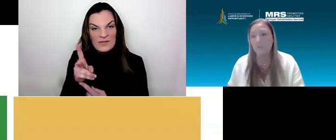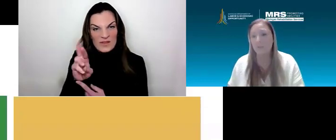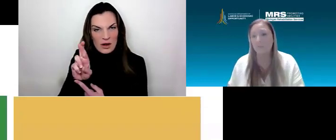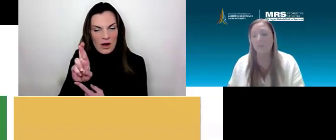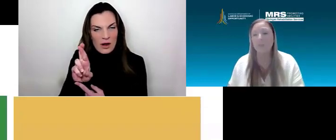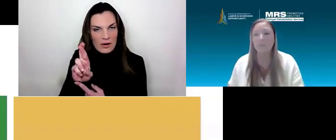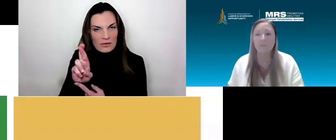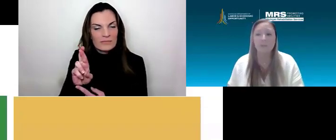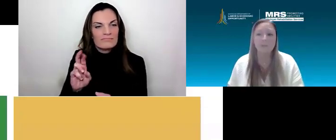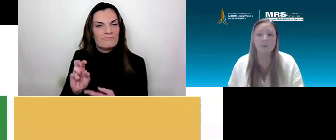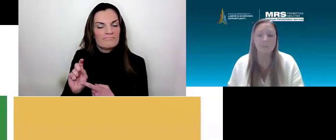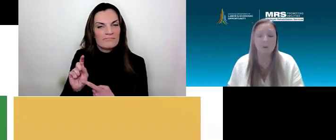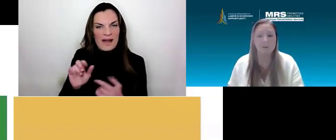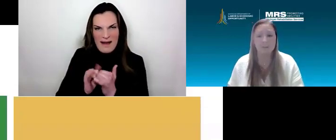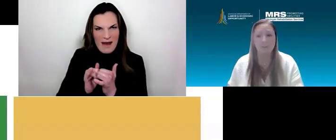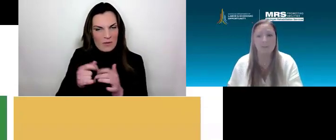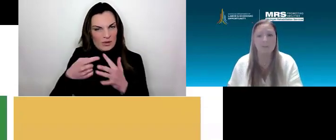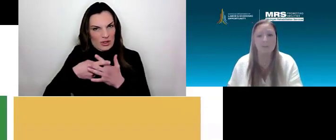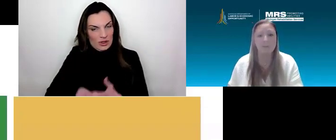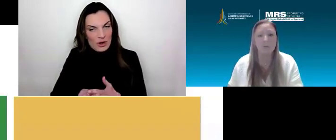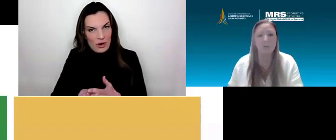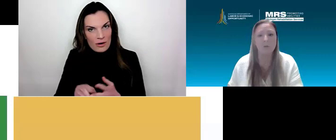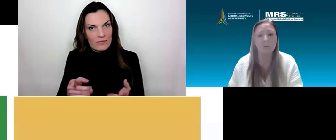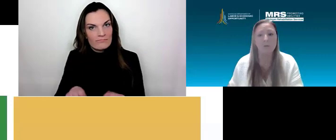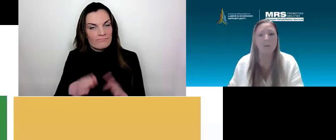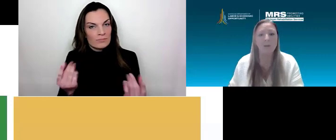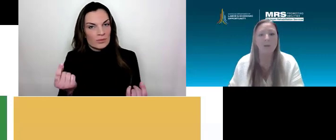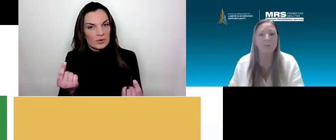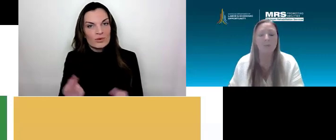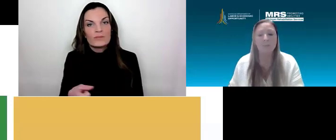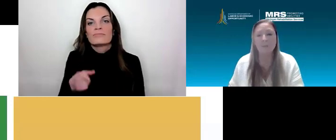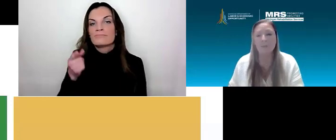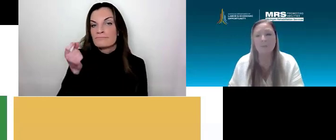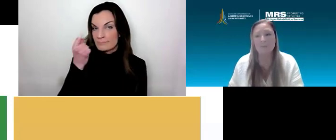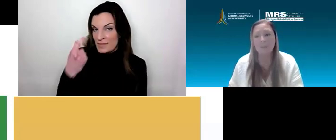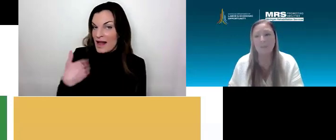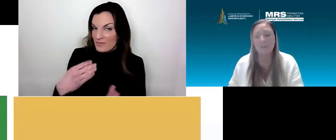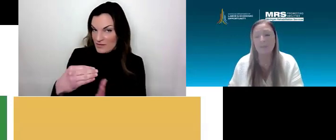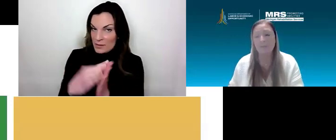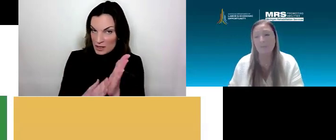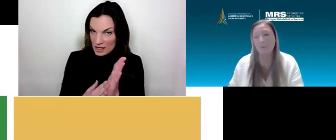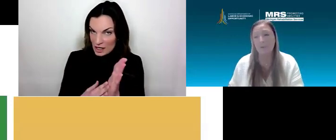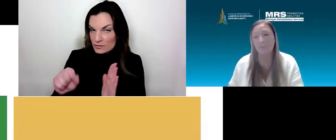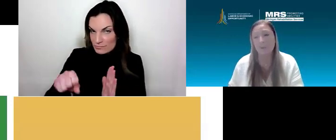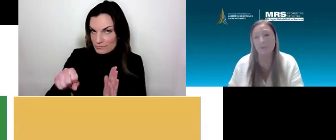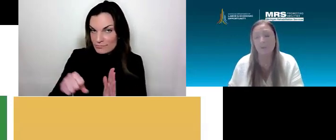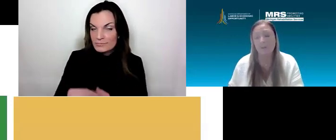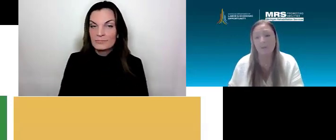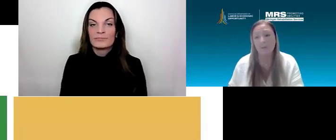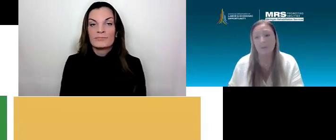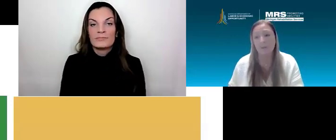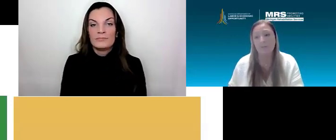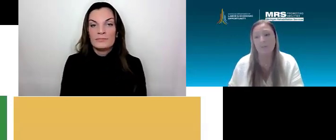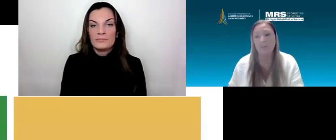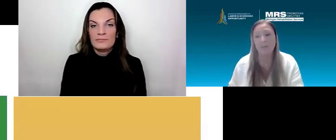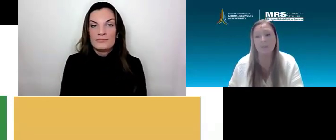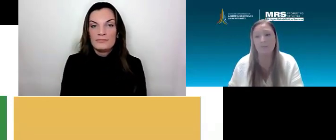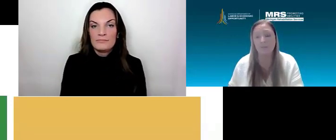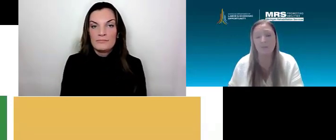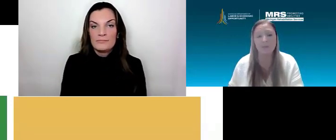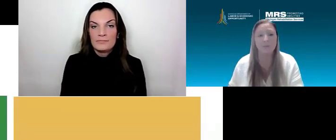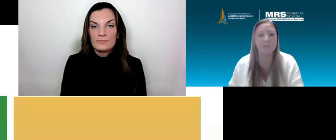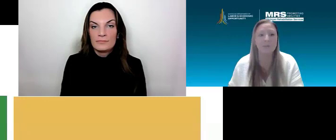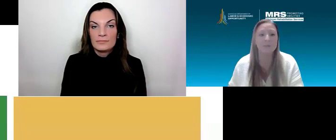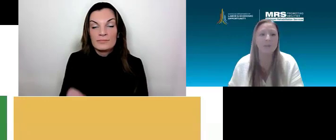a another application for participants to include. But the biggest thing that is different with having the